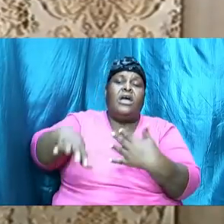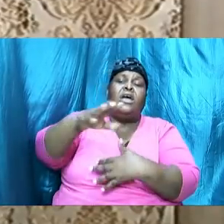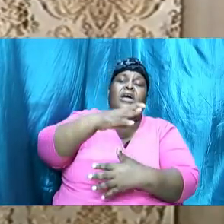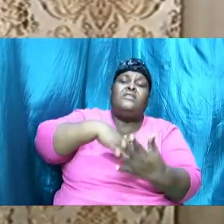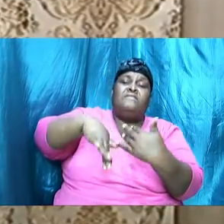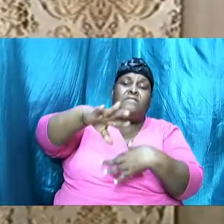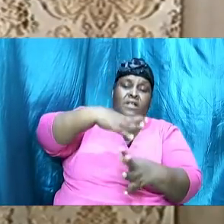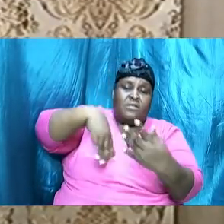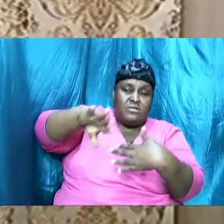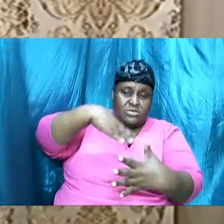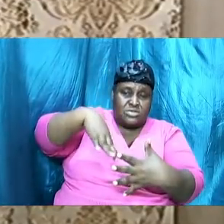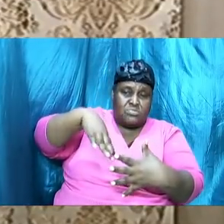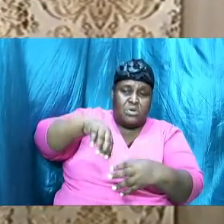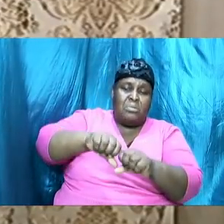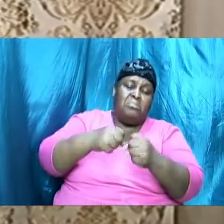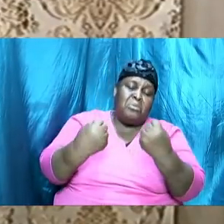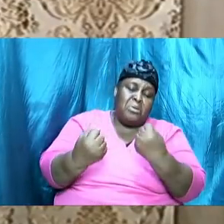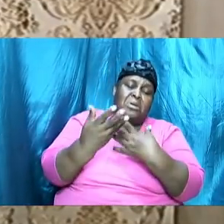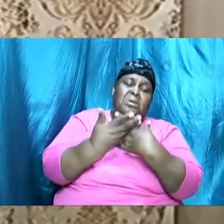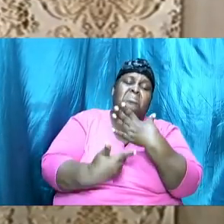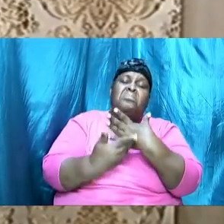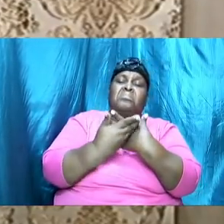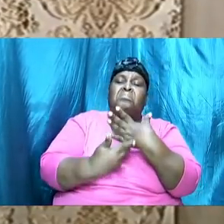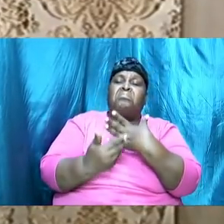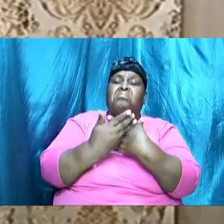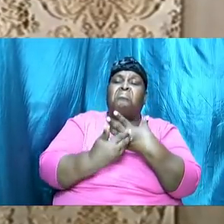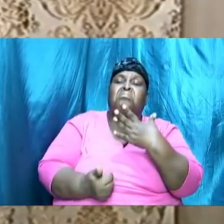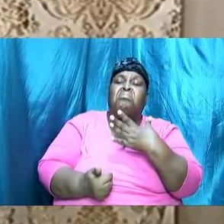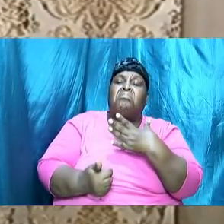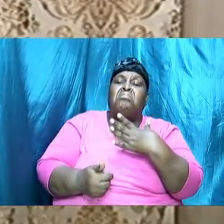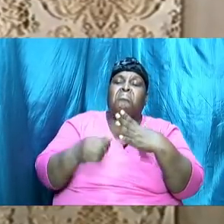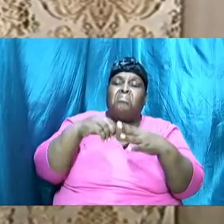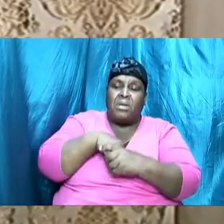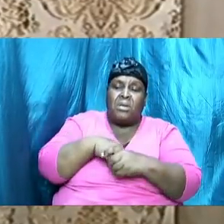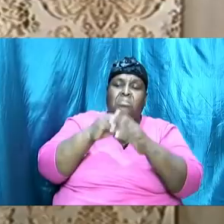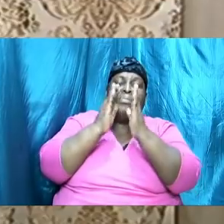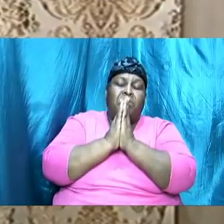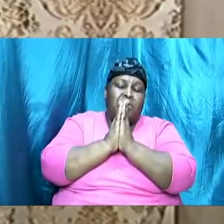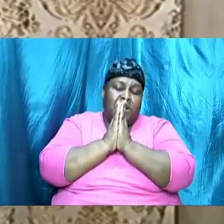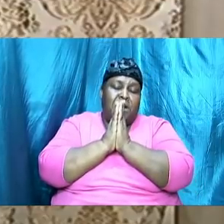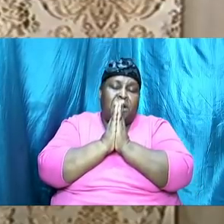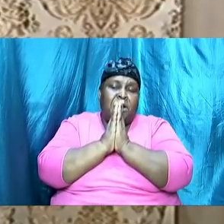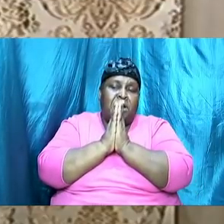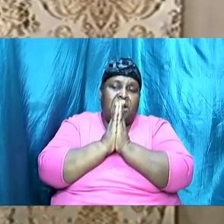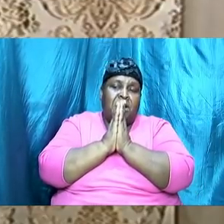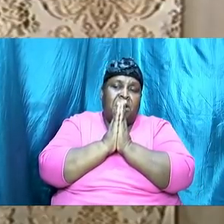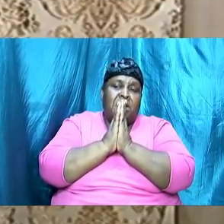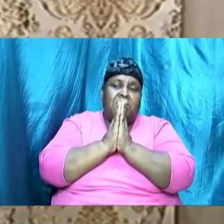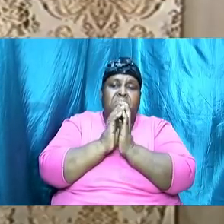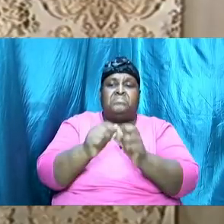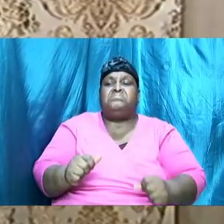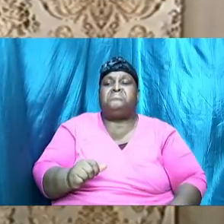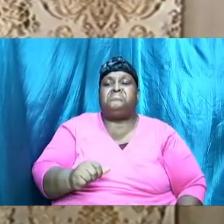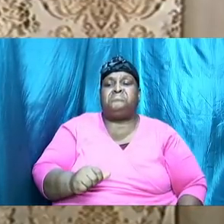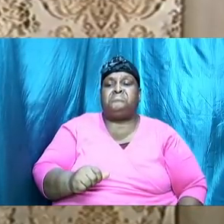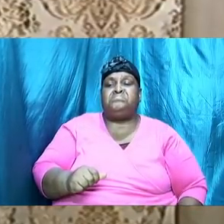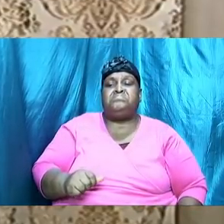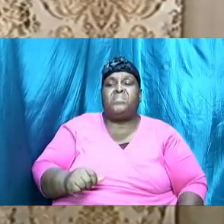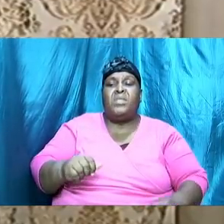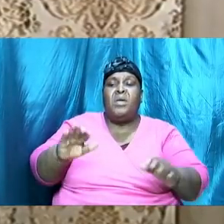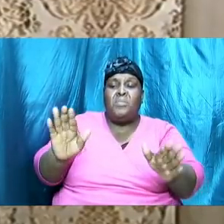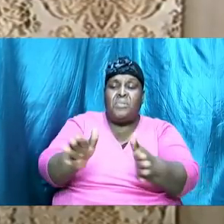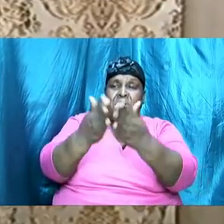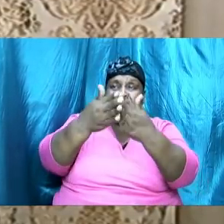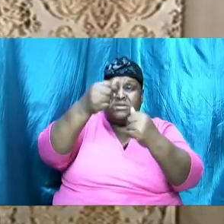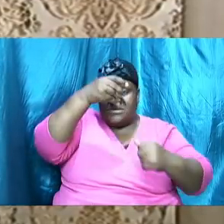and in breaking of bread and in priors and verse 47 praising